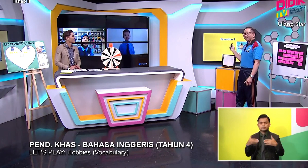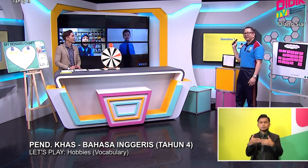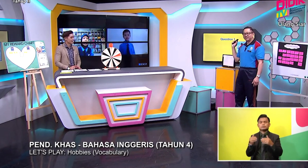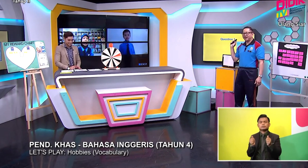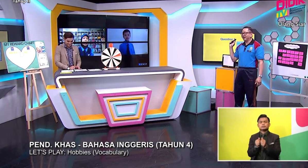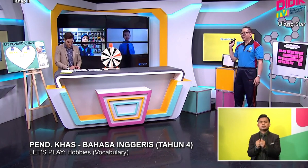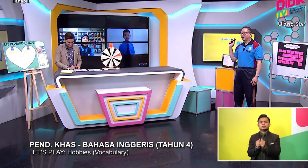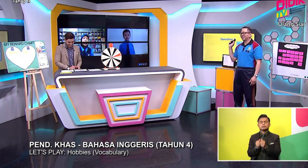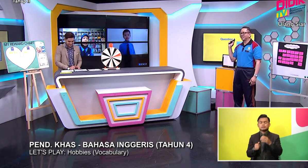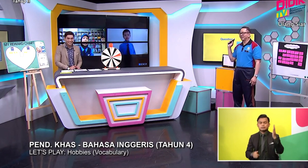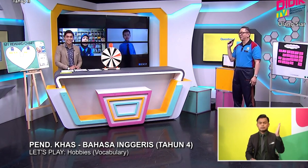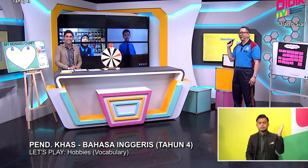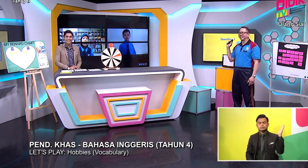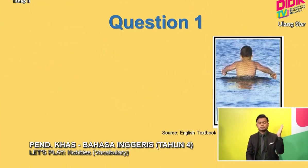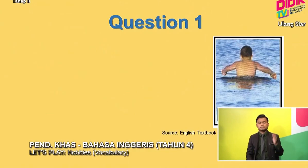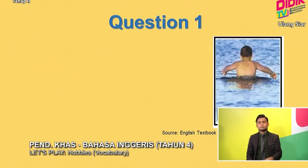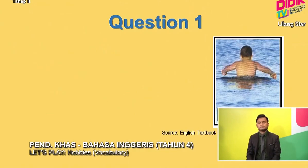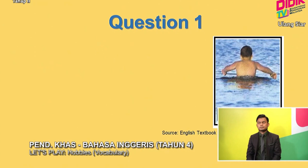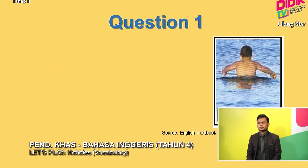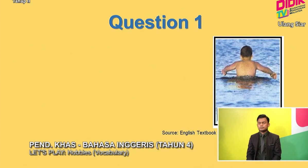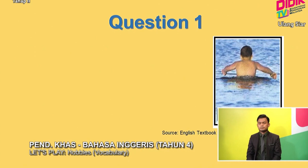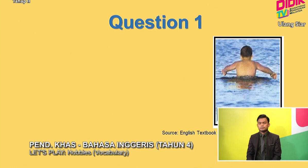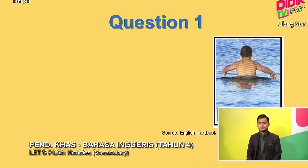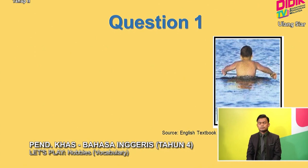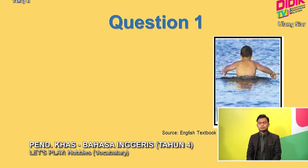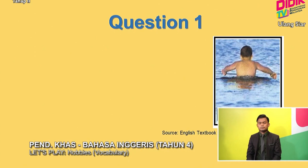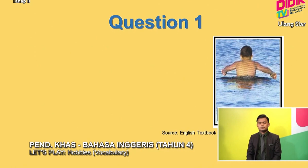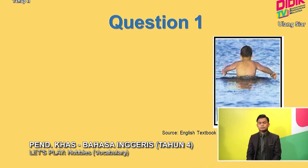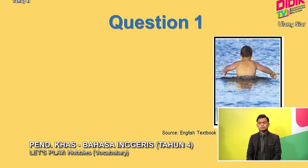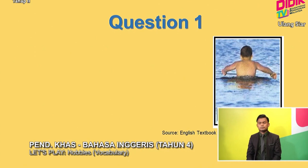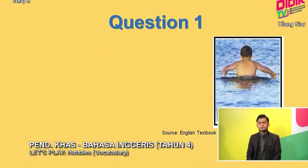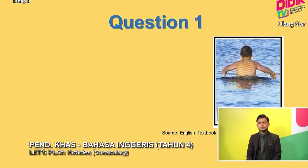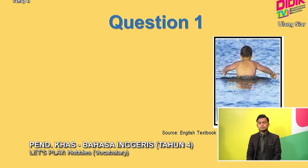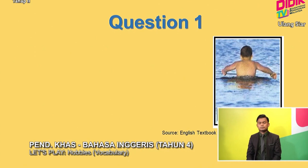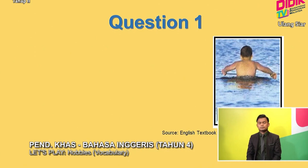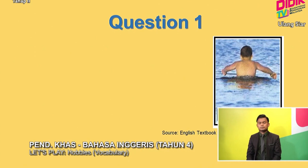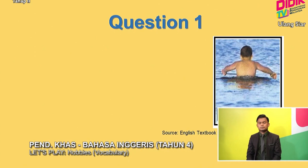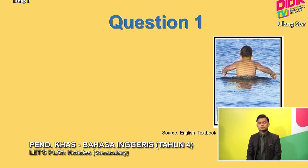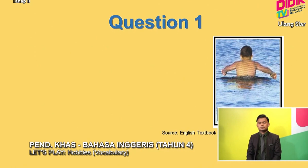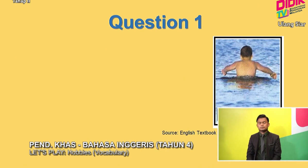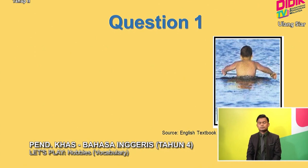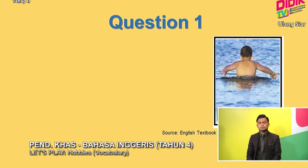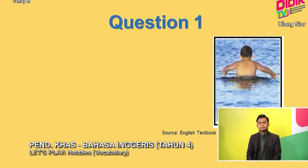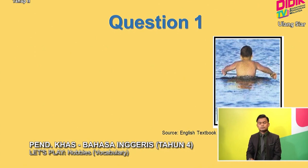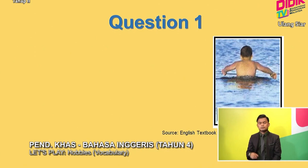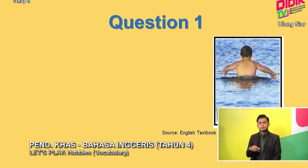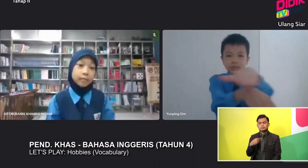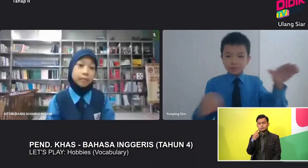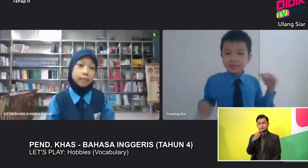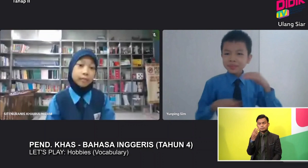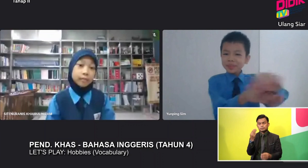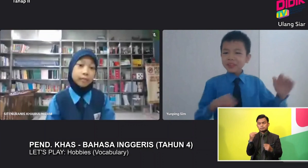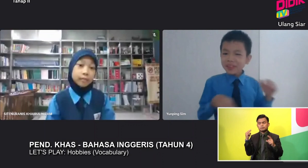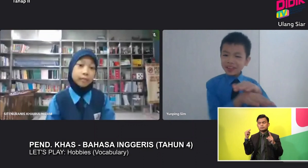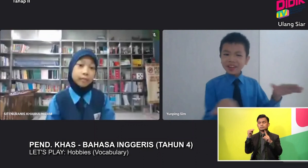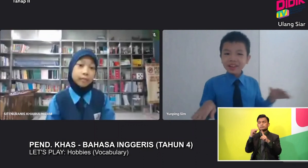Okay Question Number one Who Wants Star Anyone Anyone